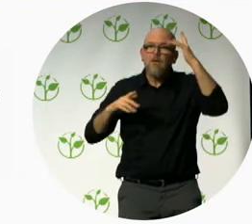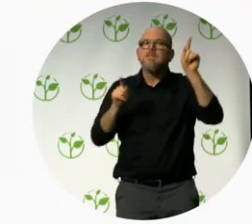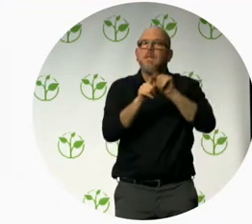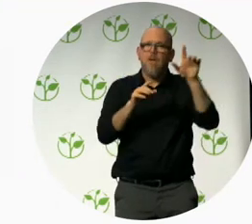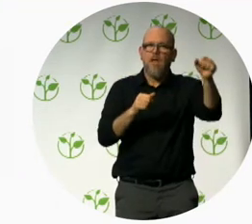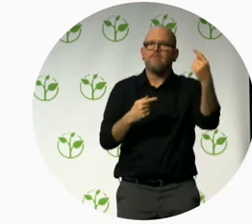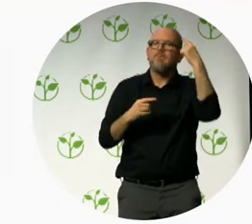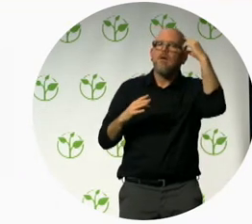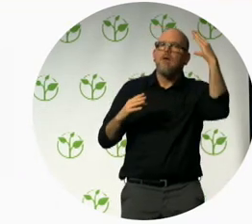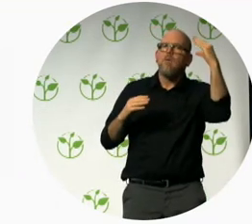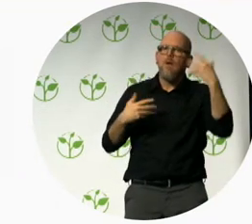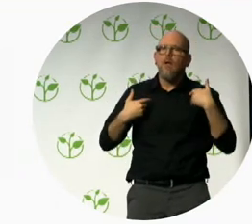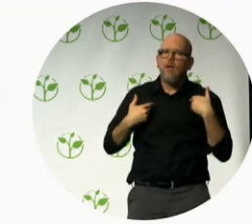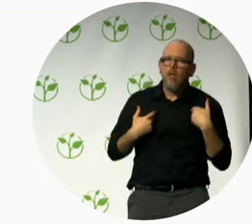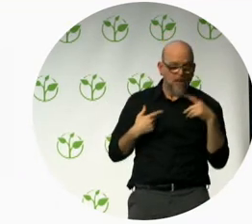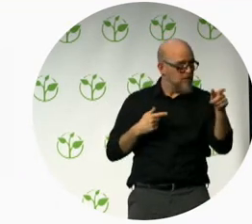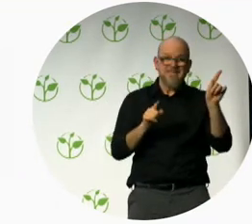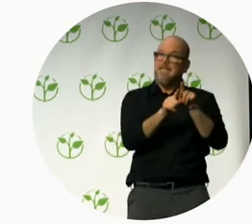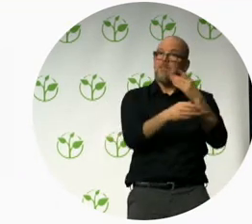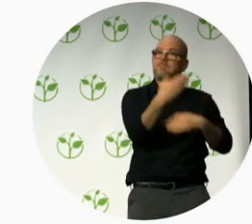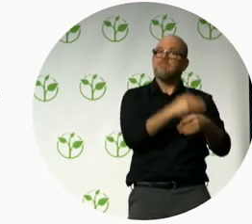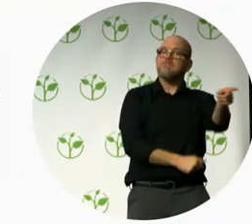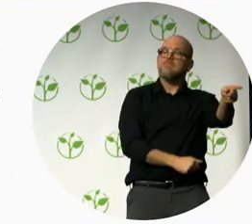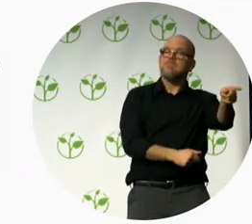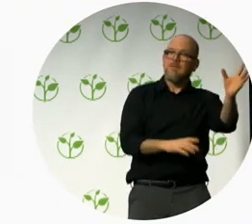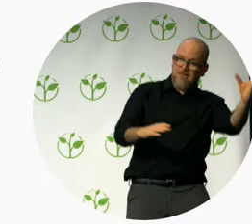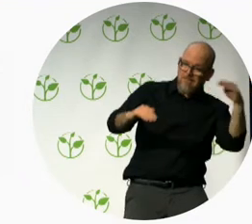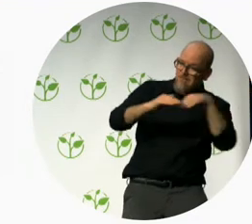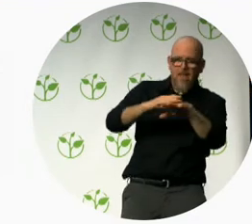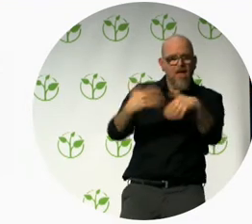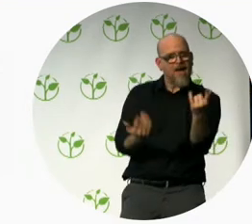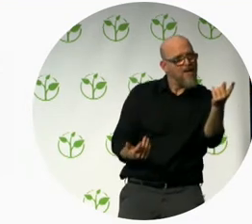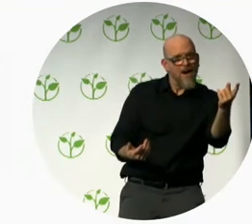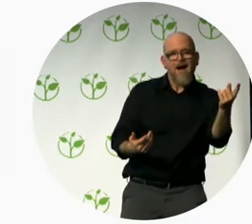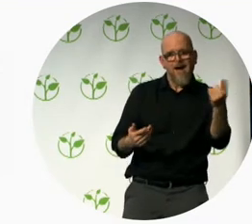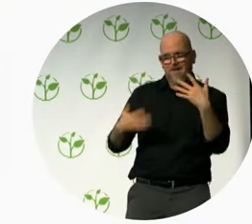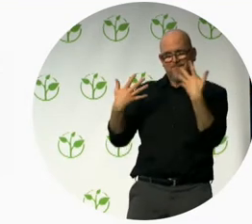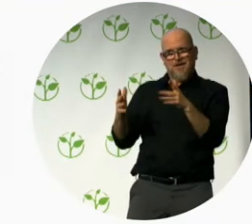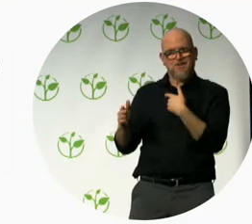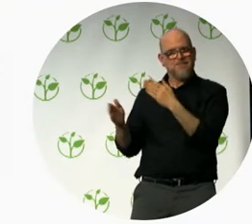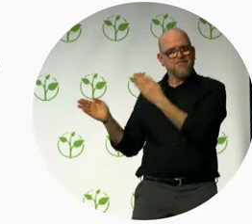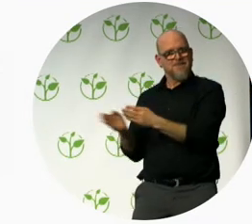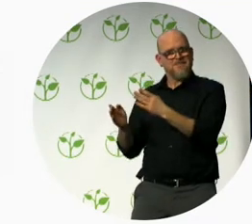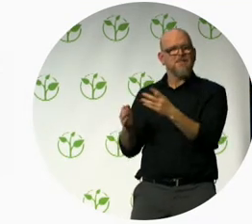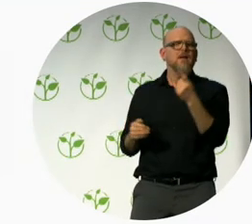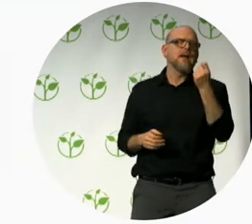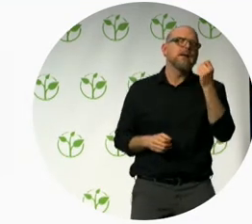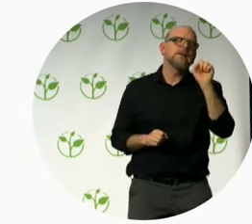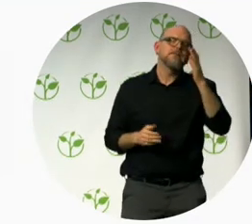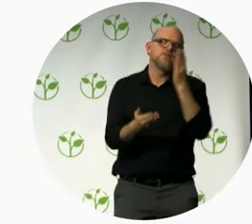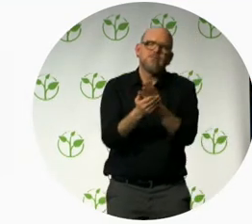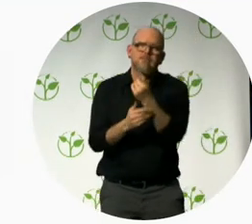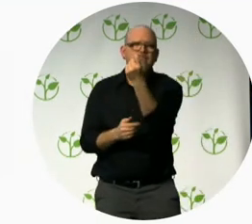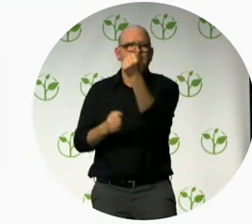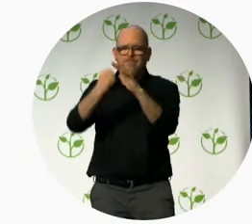in large organizations is very complicated and expensive. So using our consulting